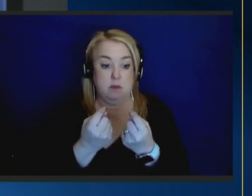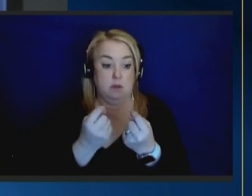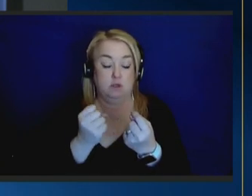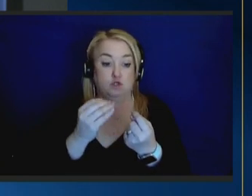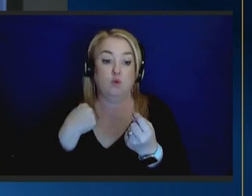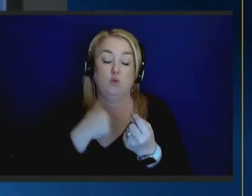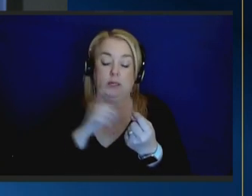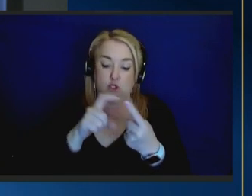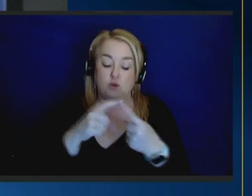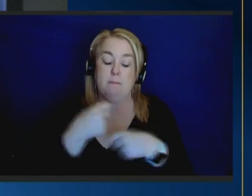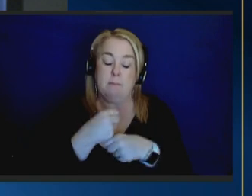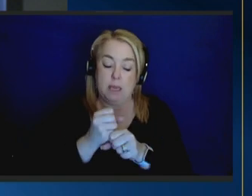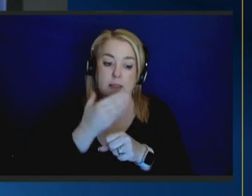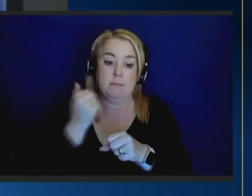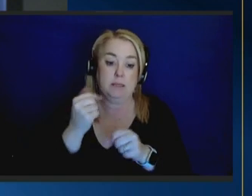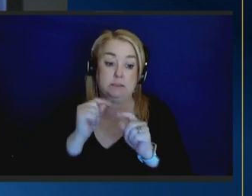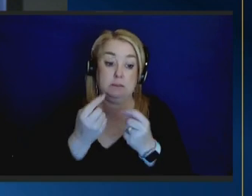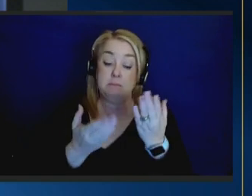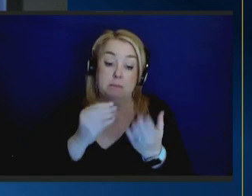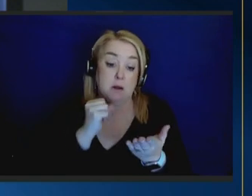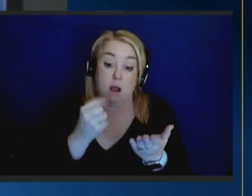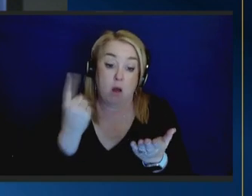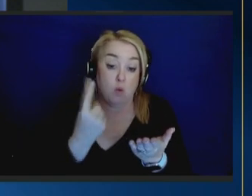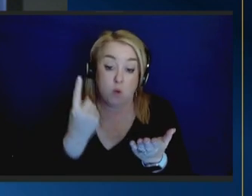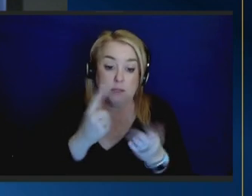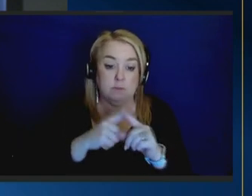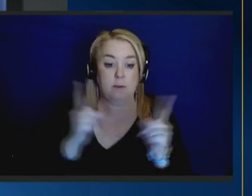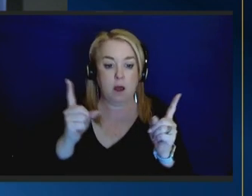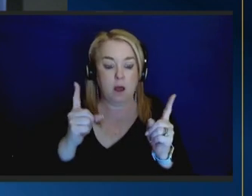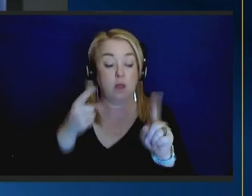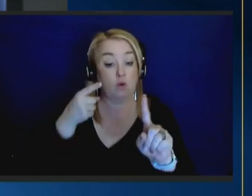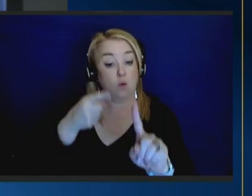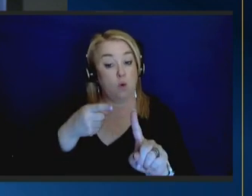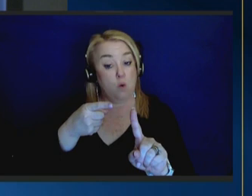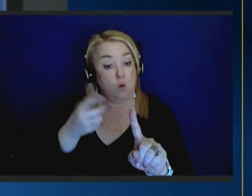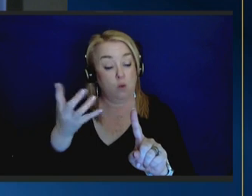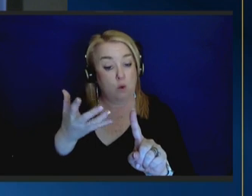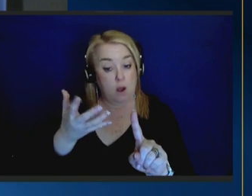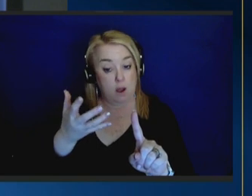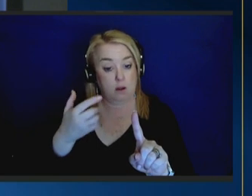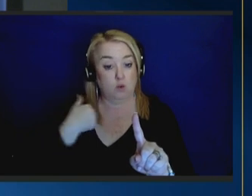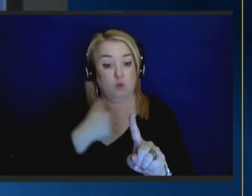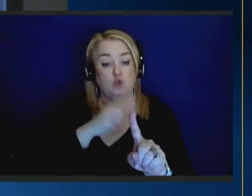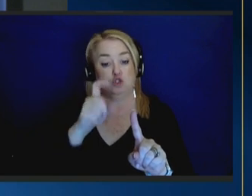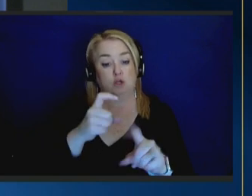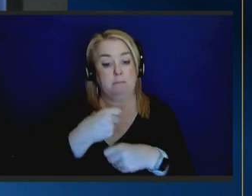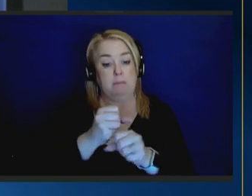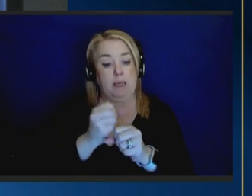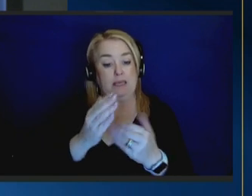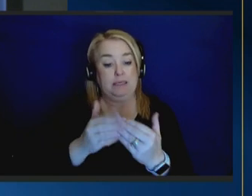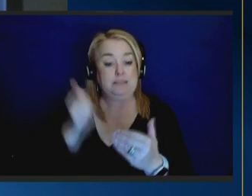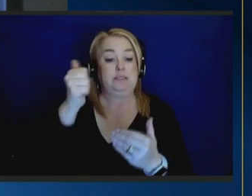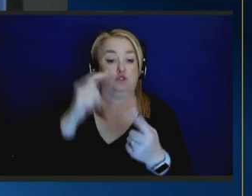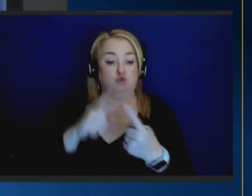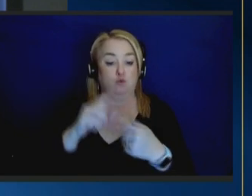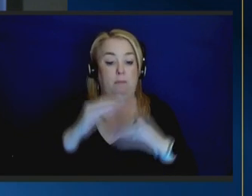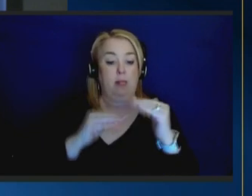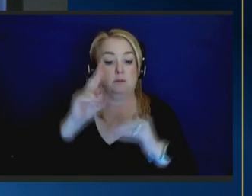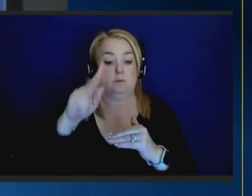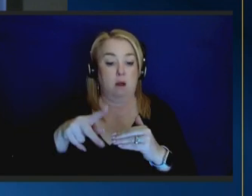team may not always be but our first goal should make it the easiest to build that strong child